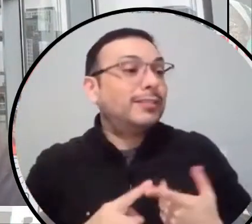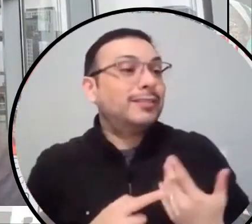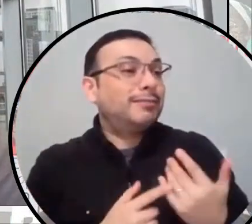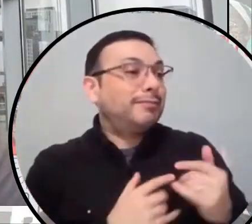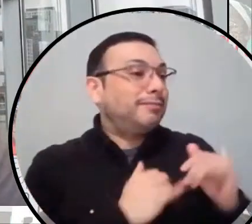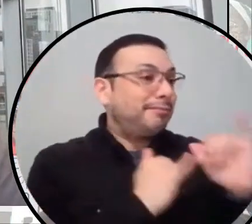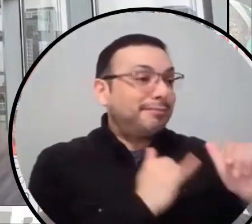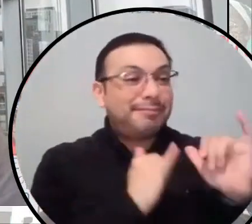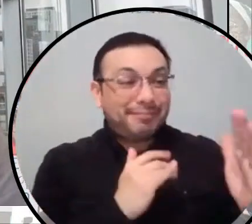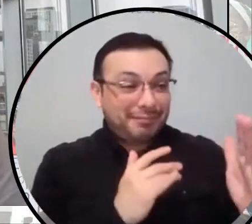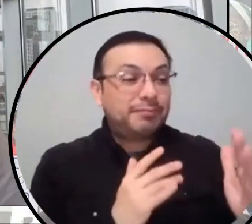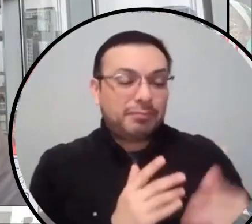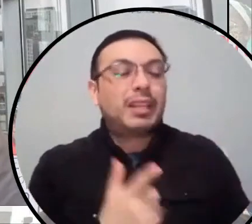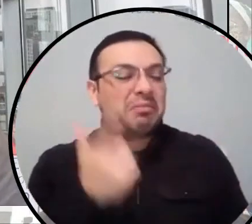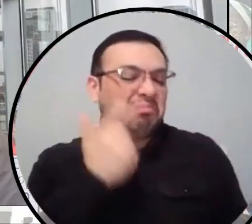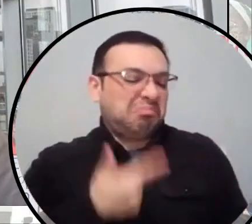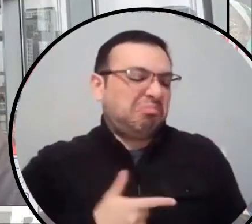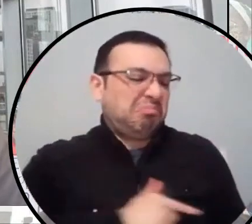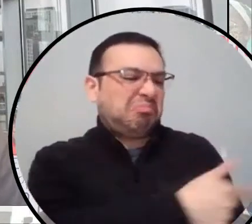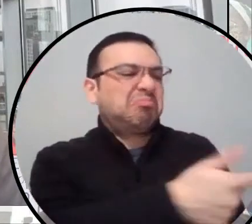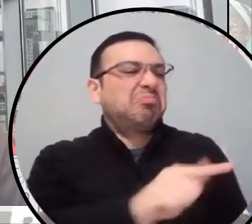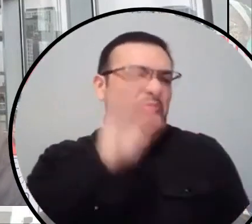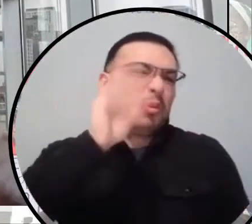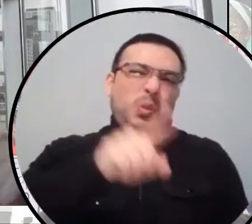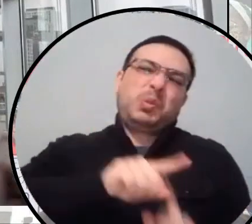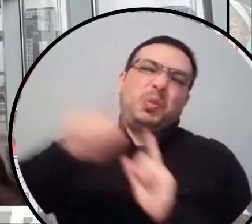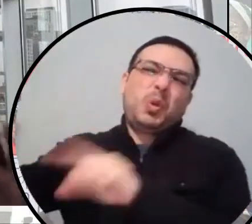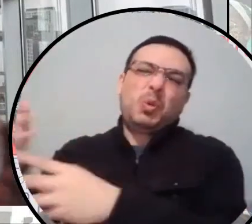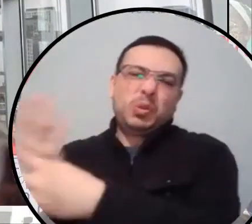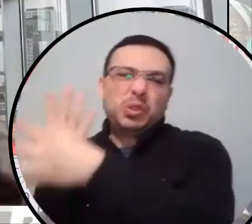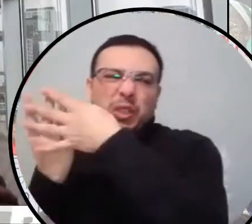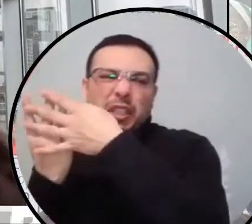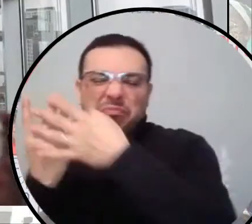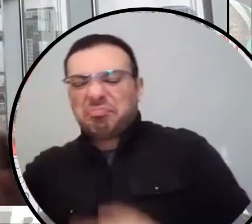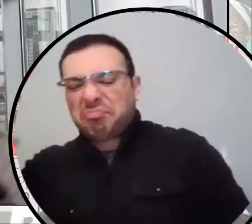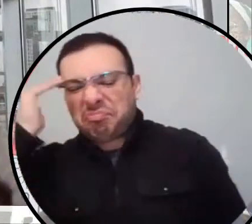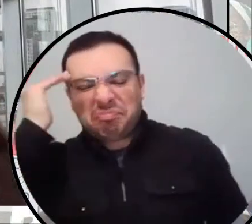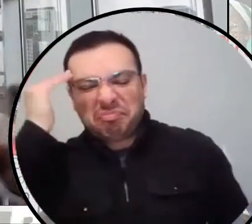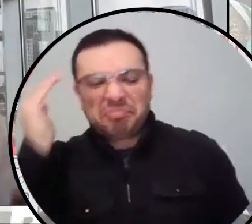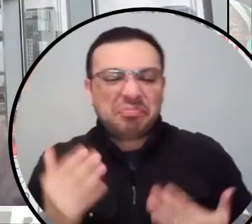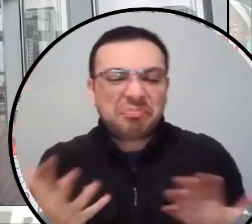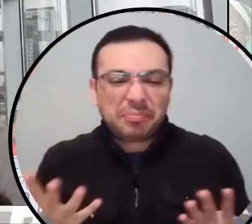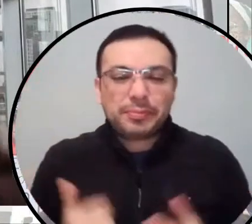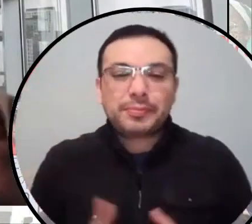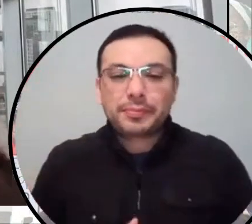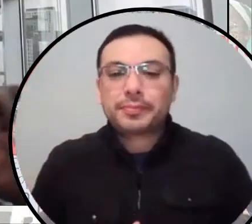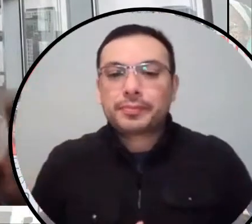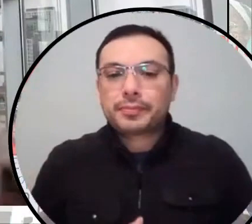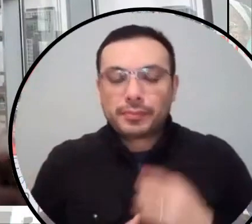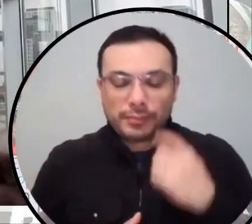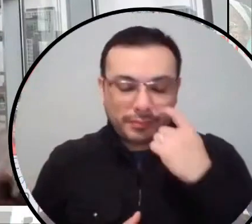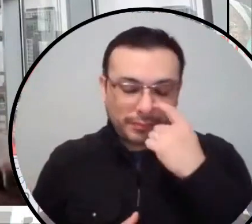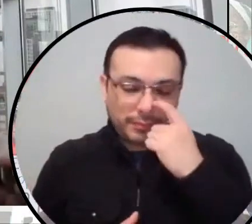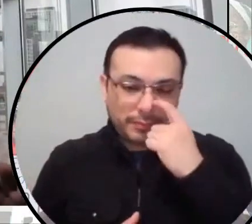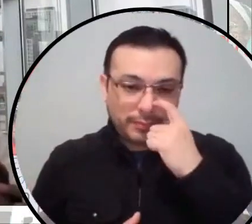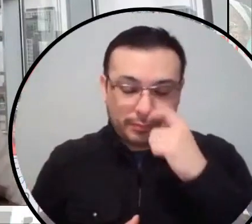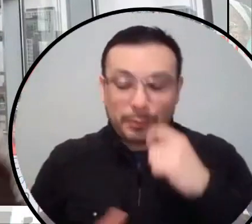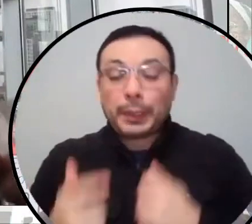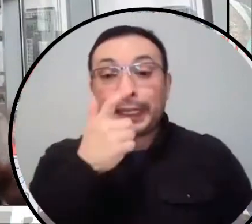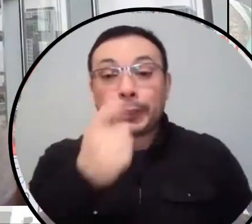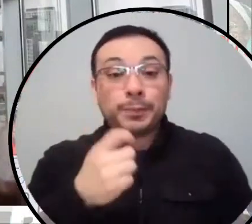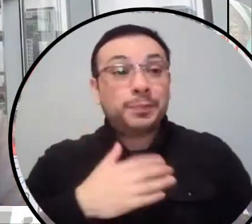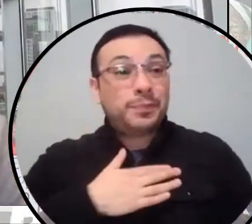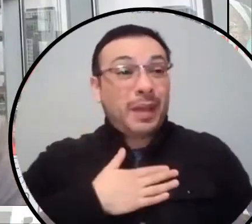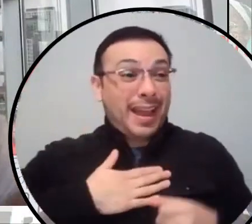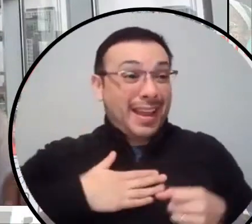Um, so, and, and it was crazy because a lot of the, the elders and a lot of the folks in the neighborhood would,